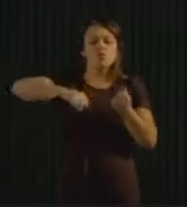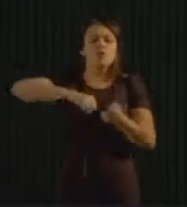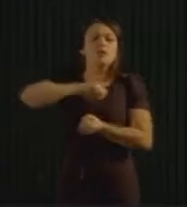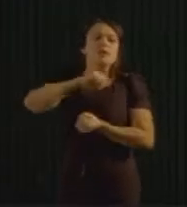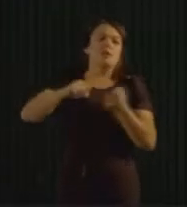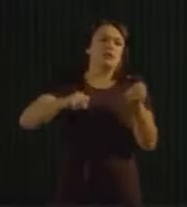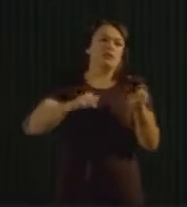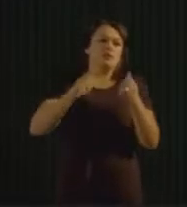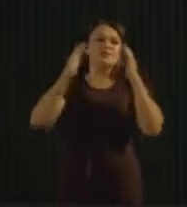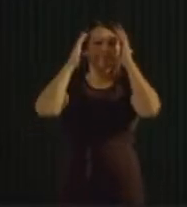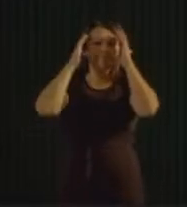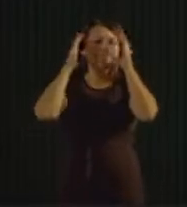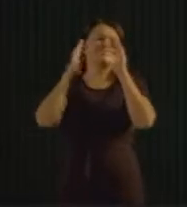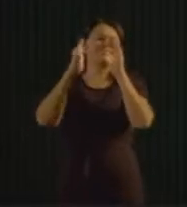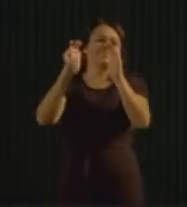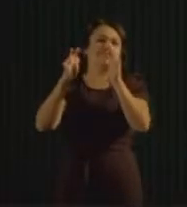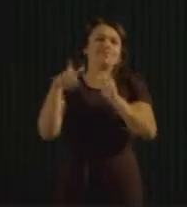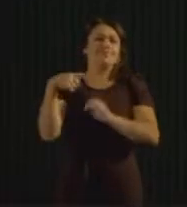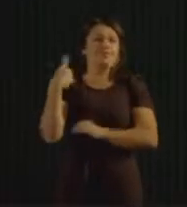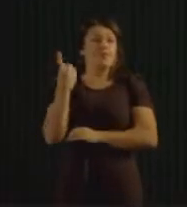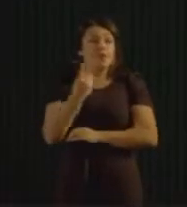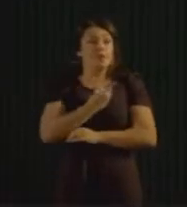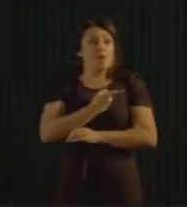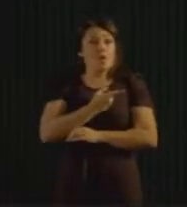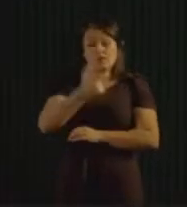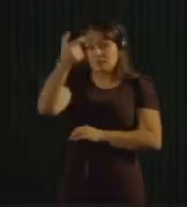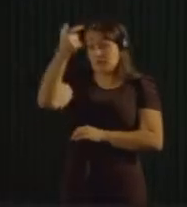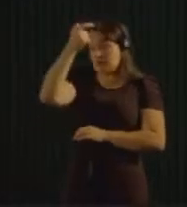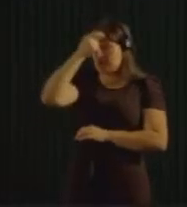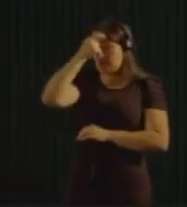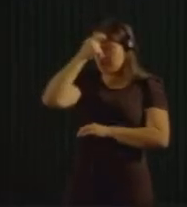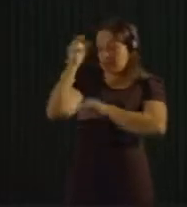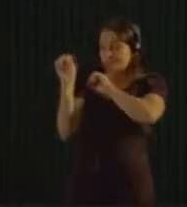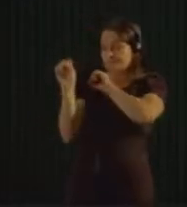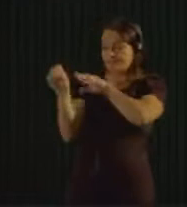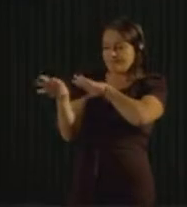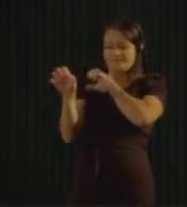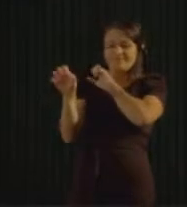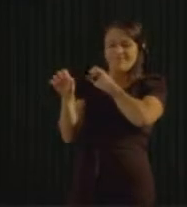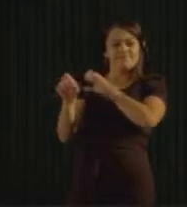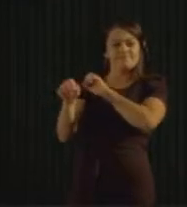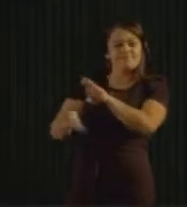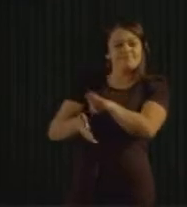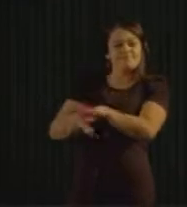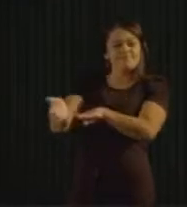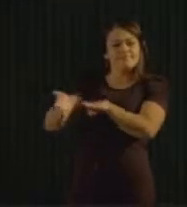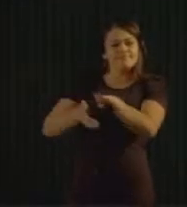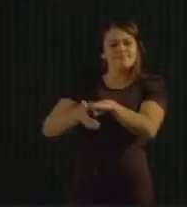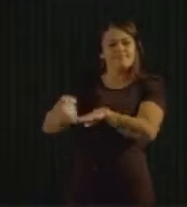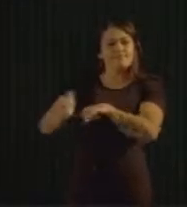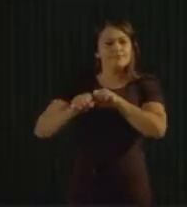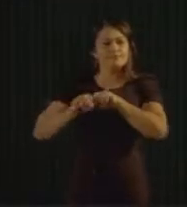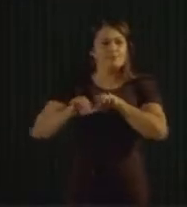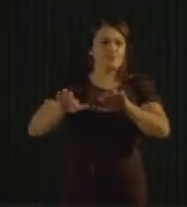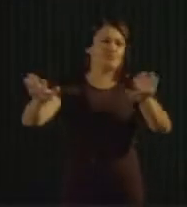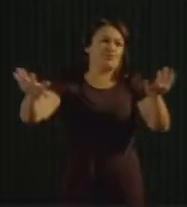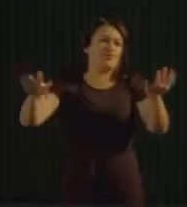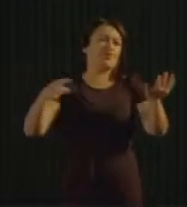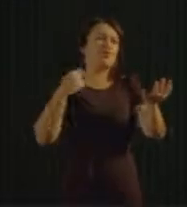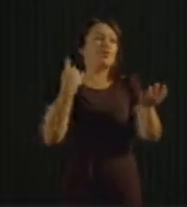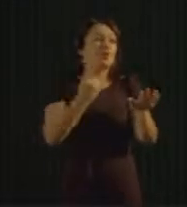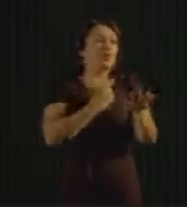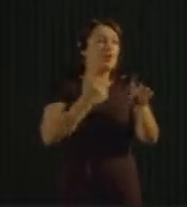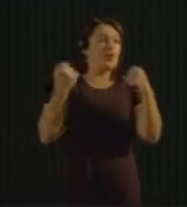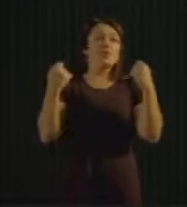But what we need is awareness about what we are doing. So, that means that we have to look into what we